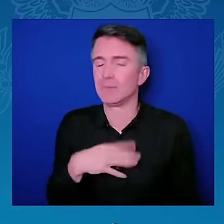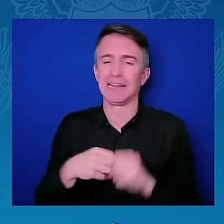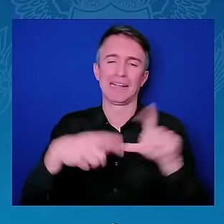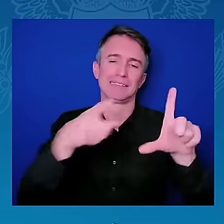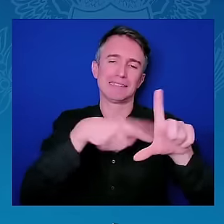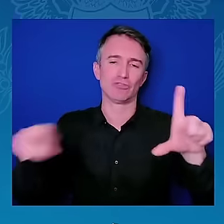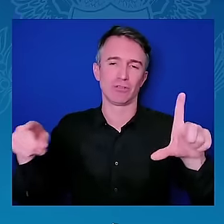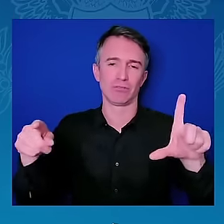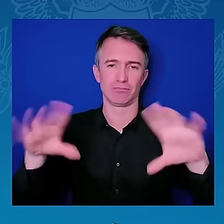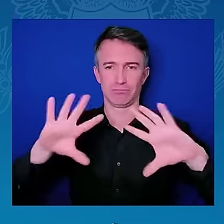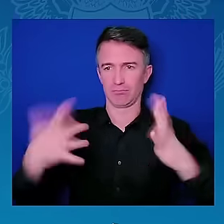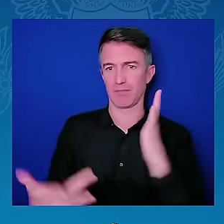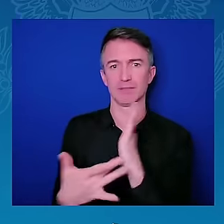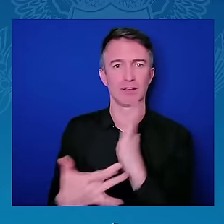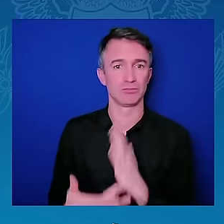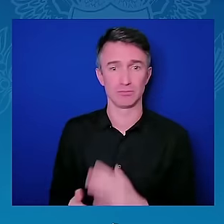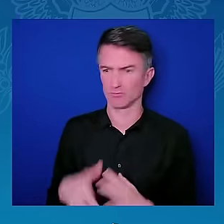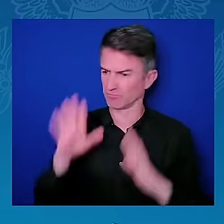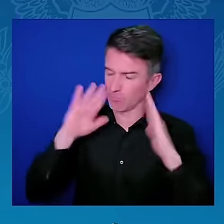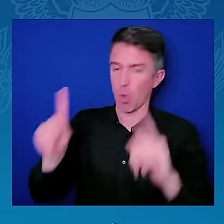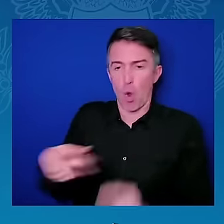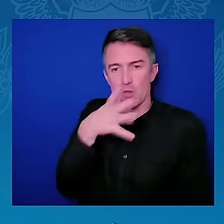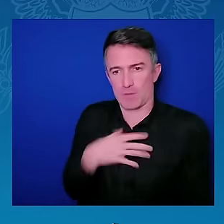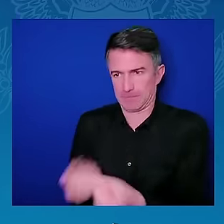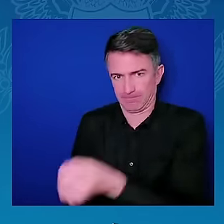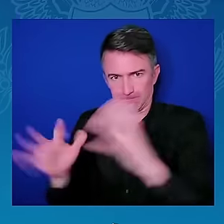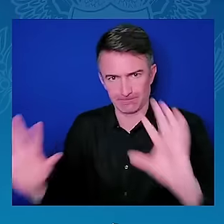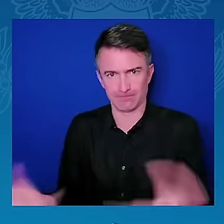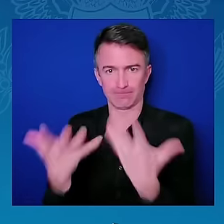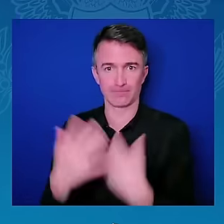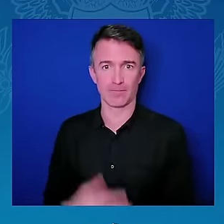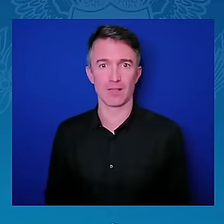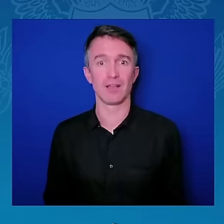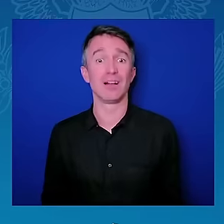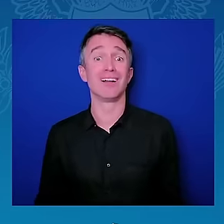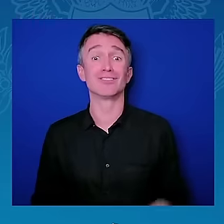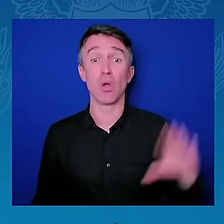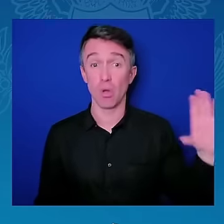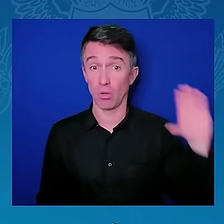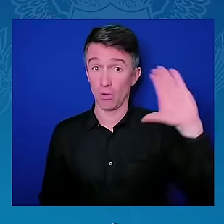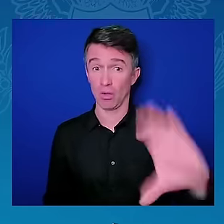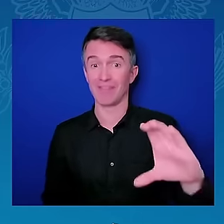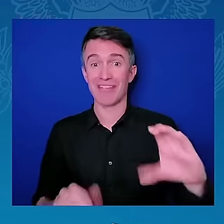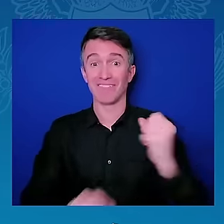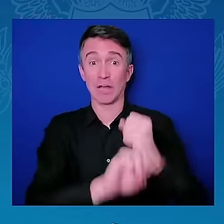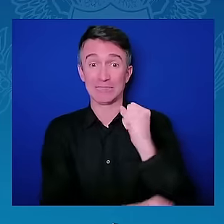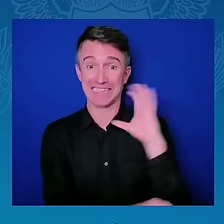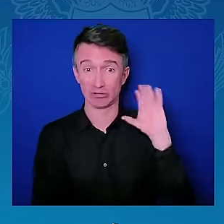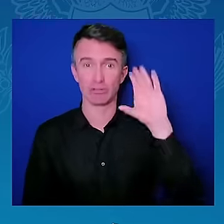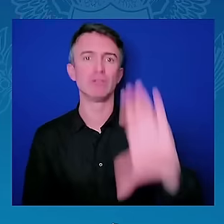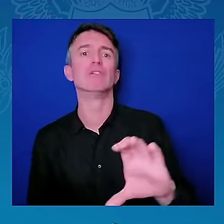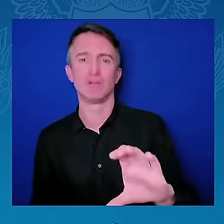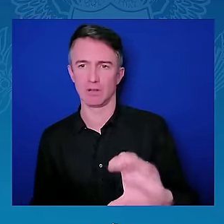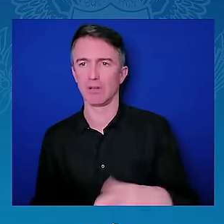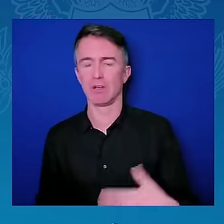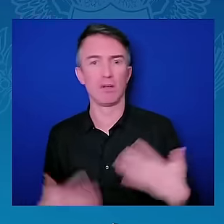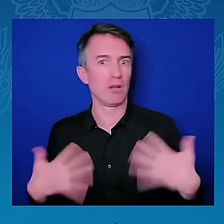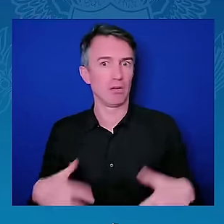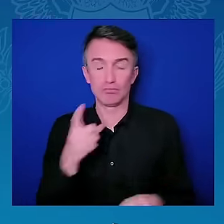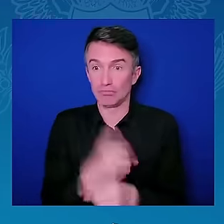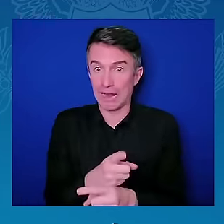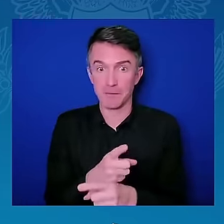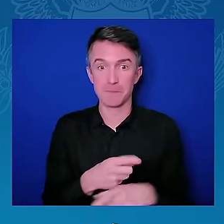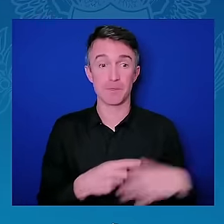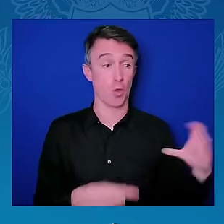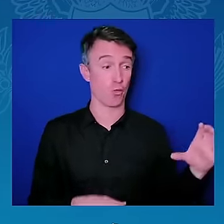a bunch of people. And I called them to say, I know that you have some interest based on the work